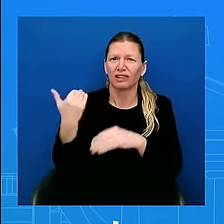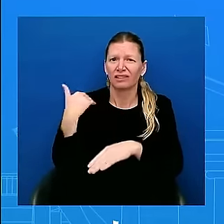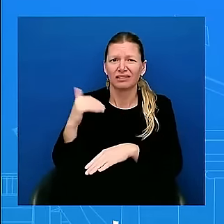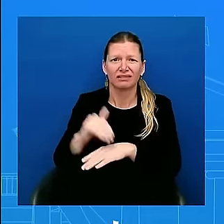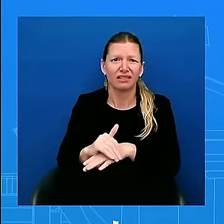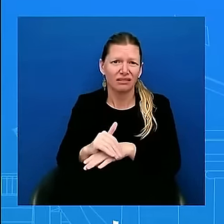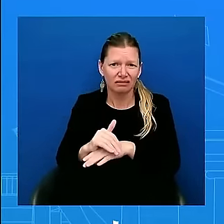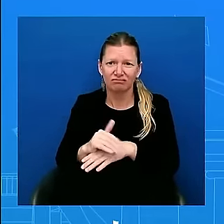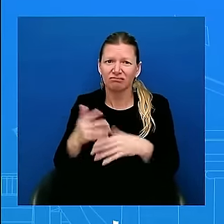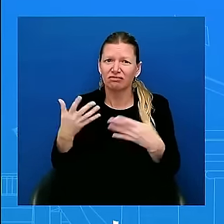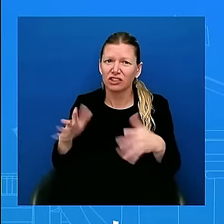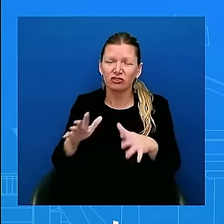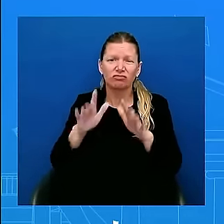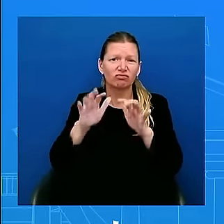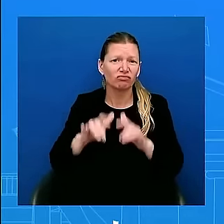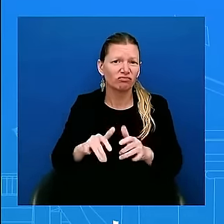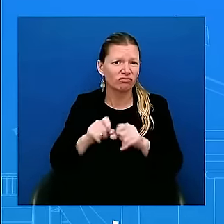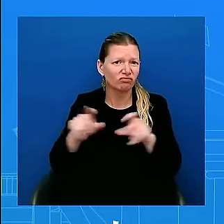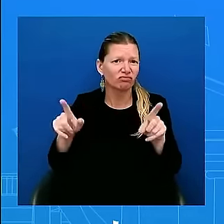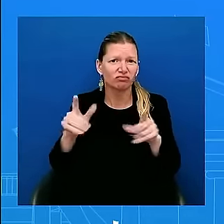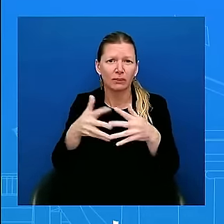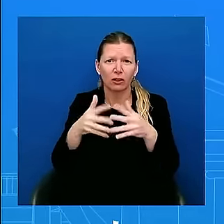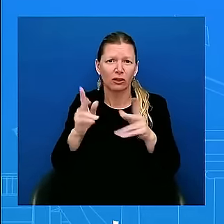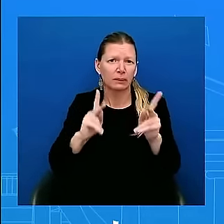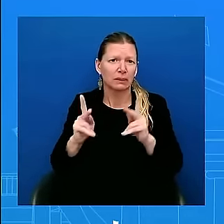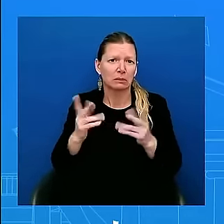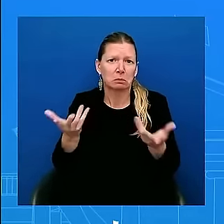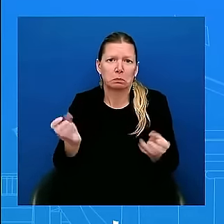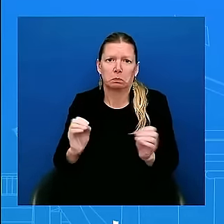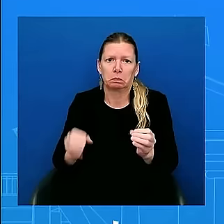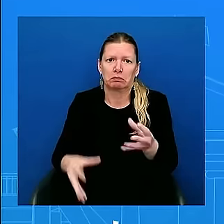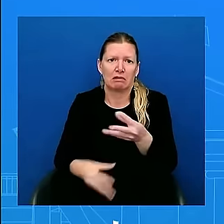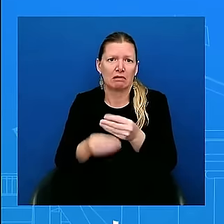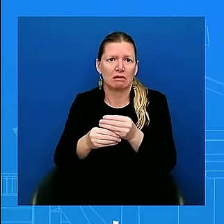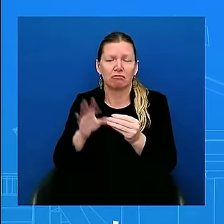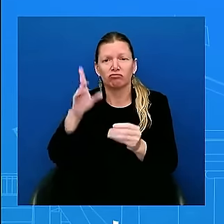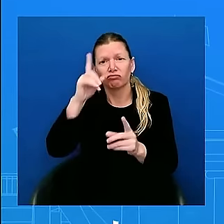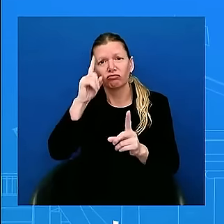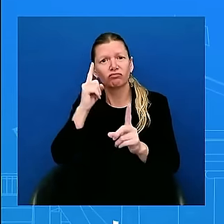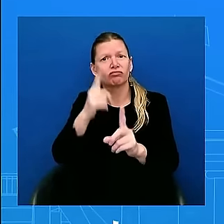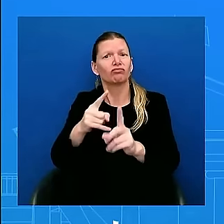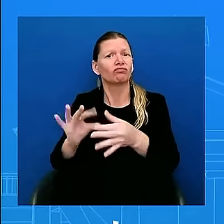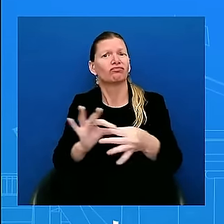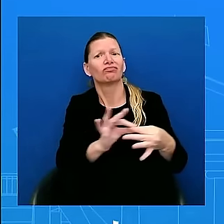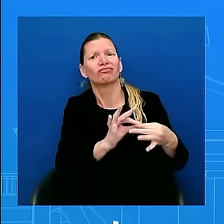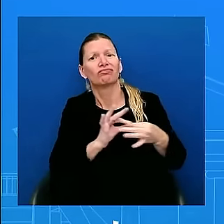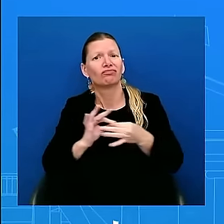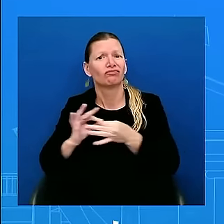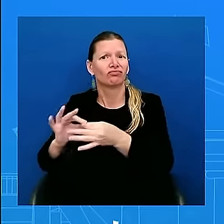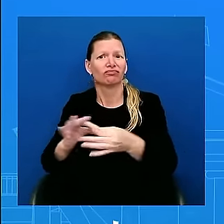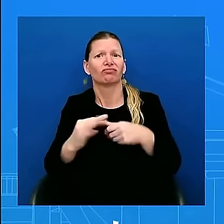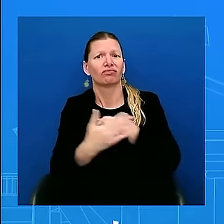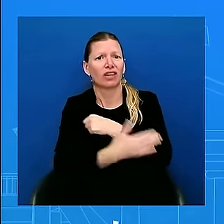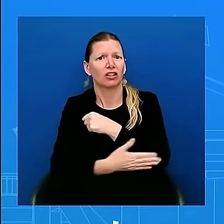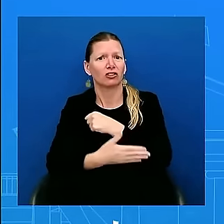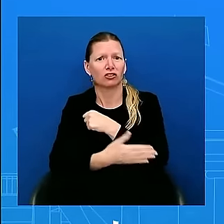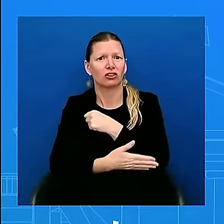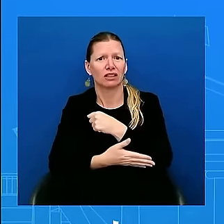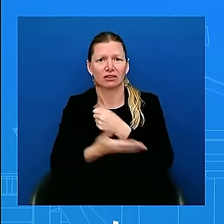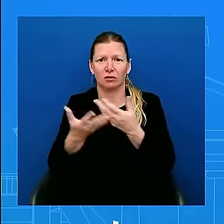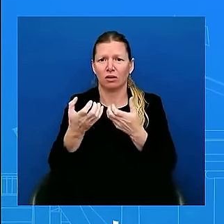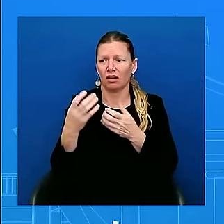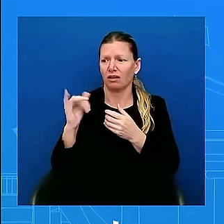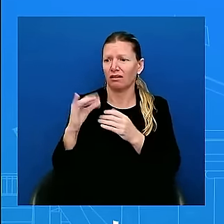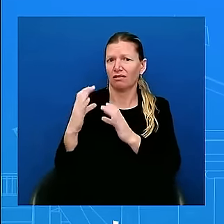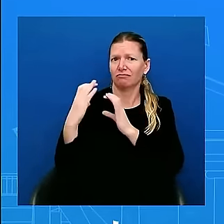country he wanted to pass the torch he felt after 50 50 plus years of public service the time was to do just that.